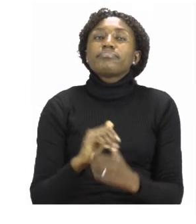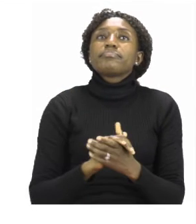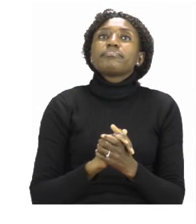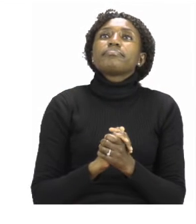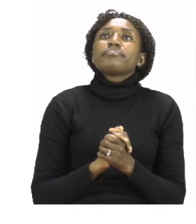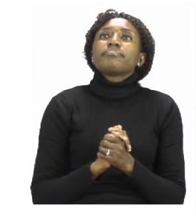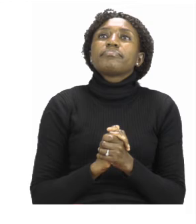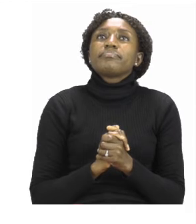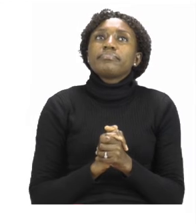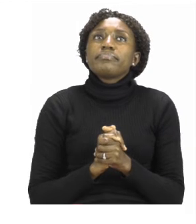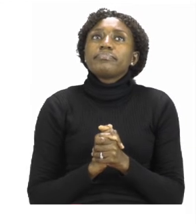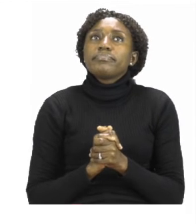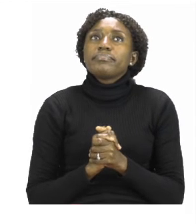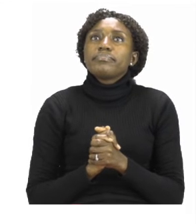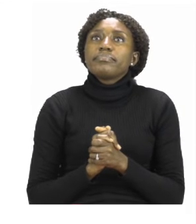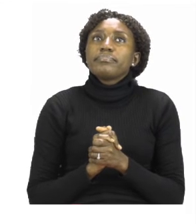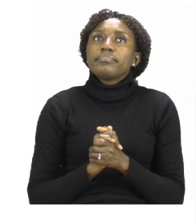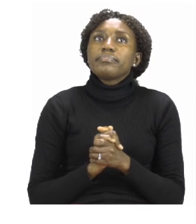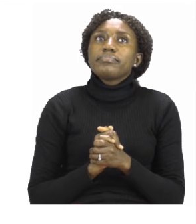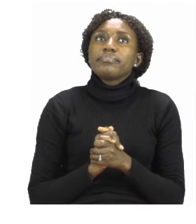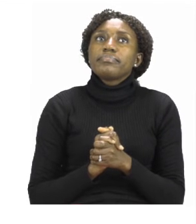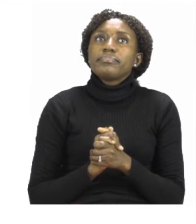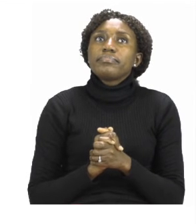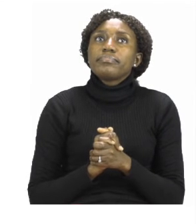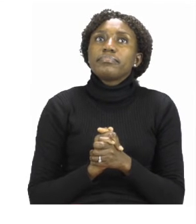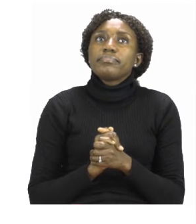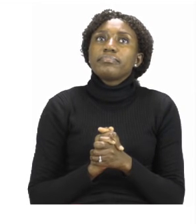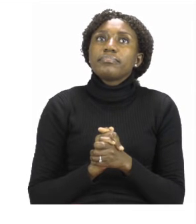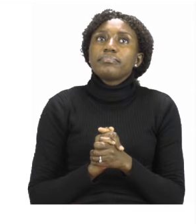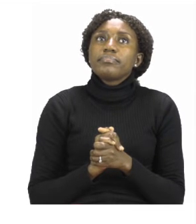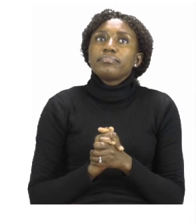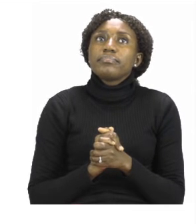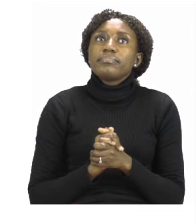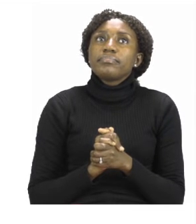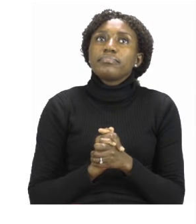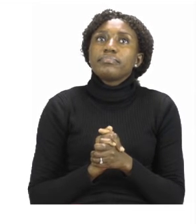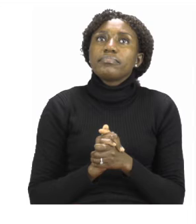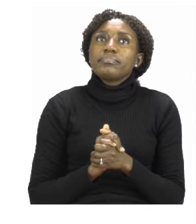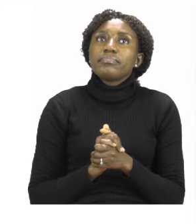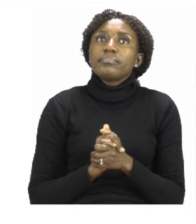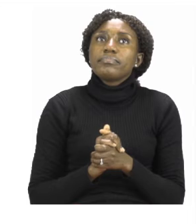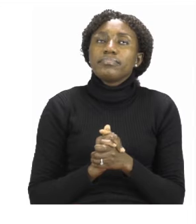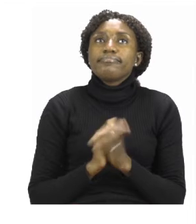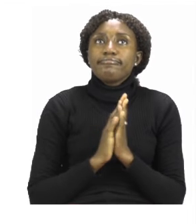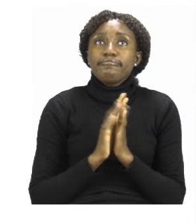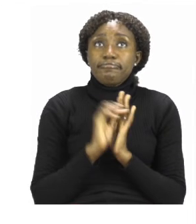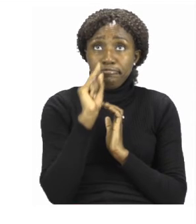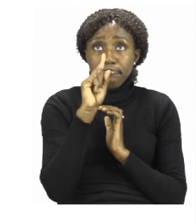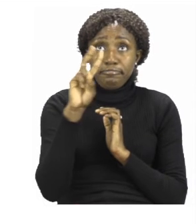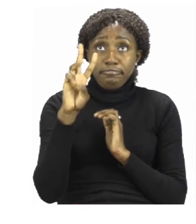have counted. Now I want us to count a few blocks